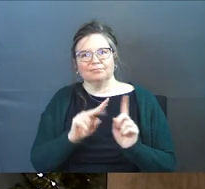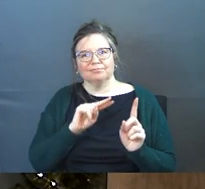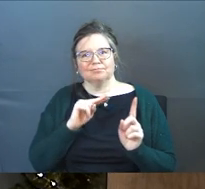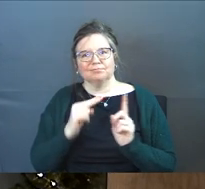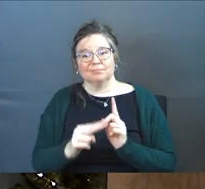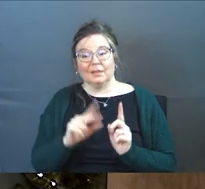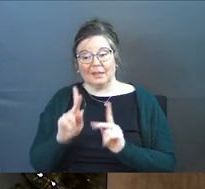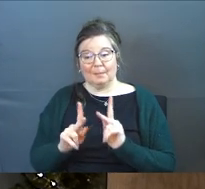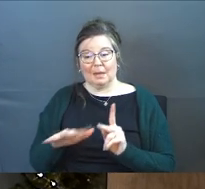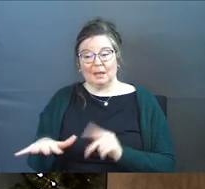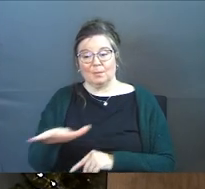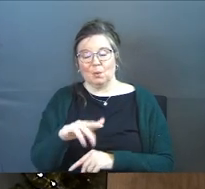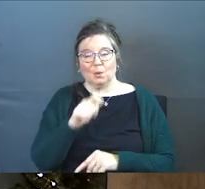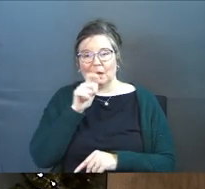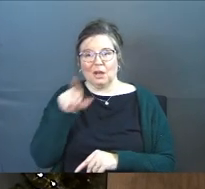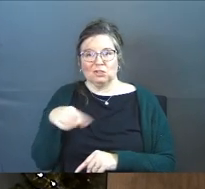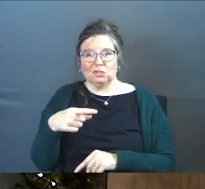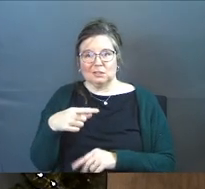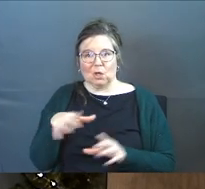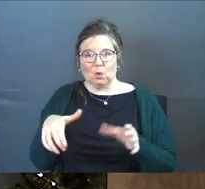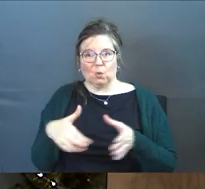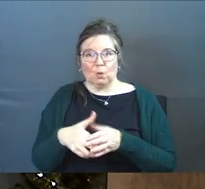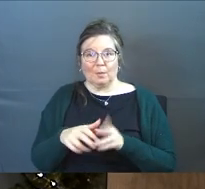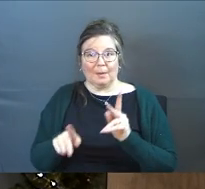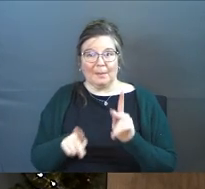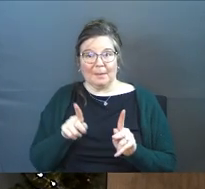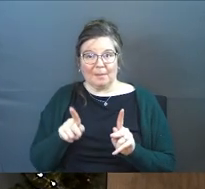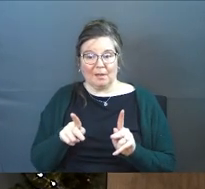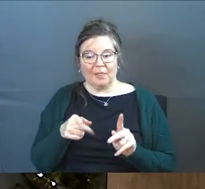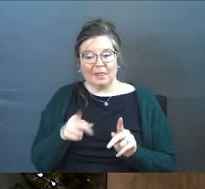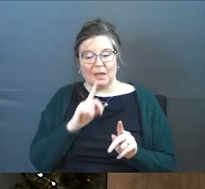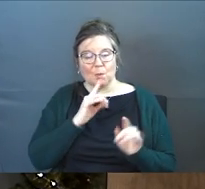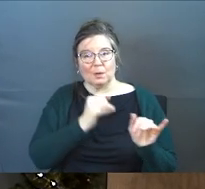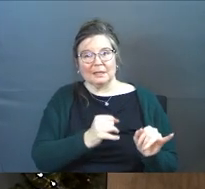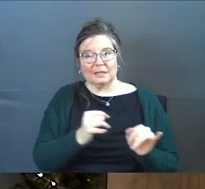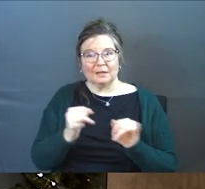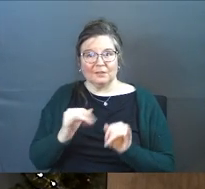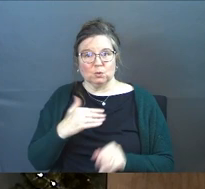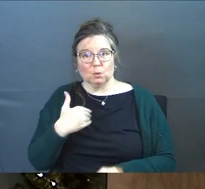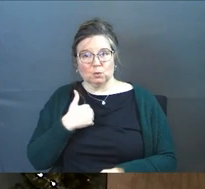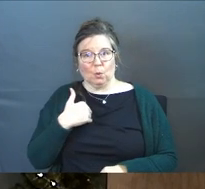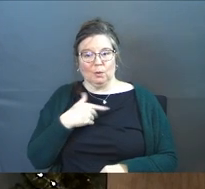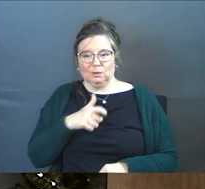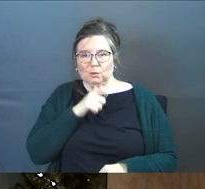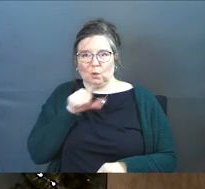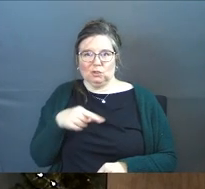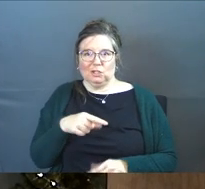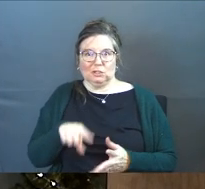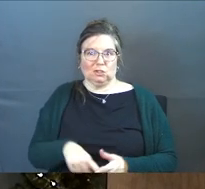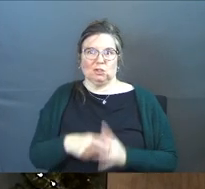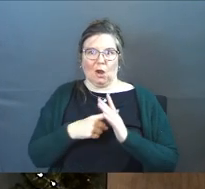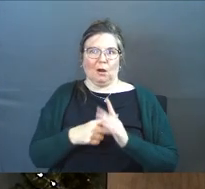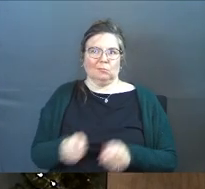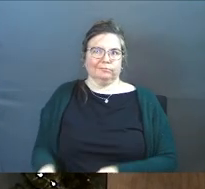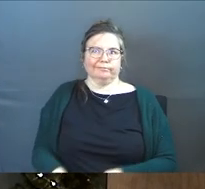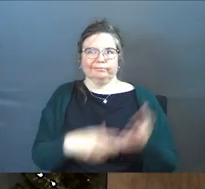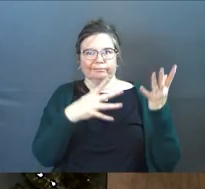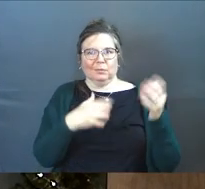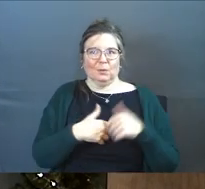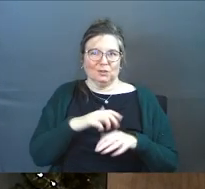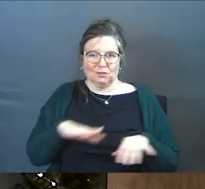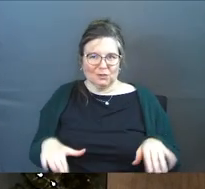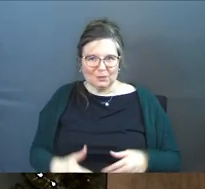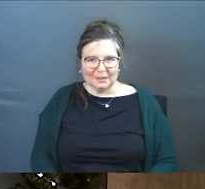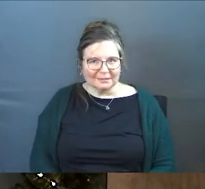that these people were not just a group of people they were individual souls and you don't just start over with your children